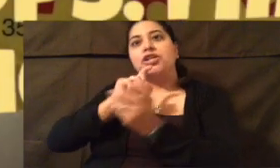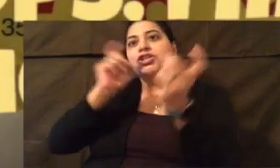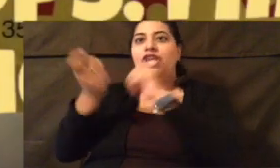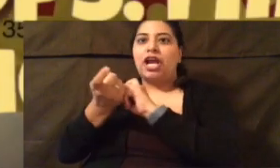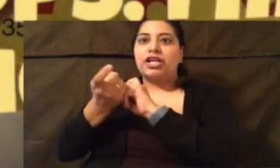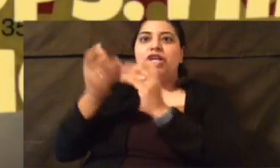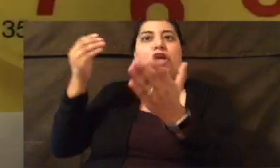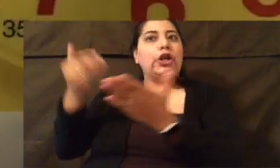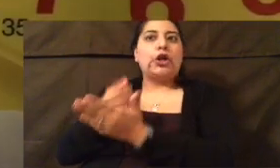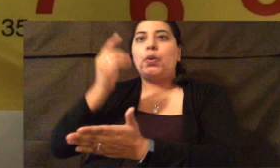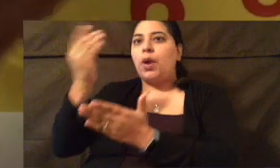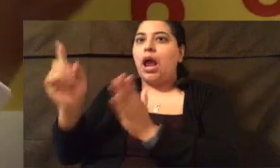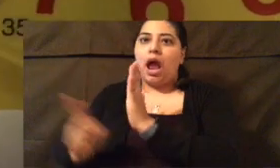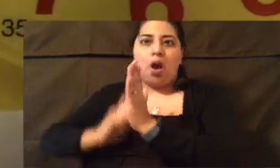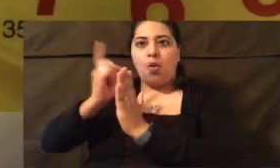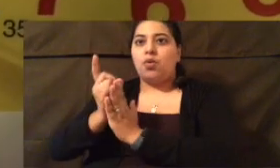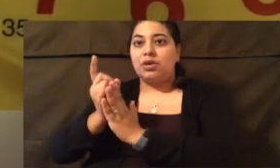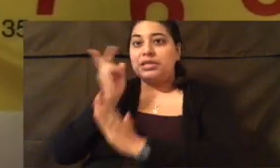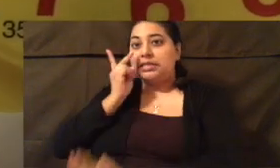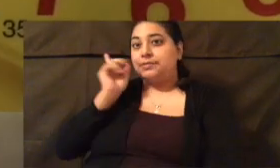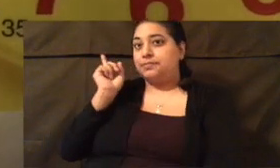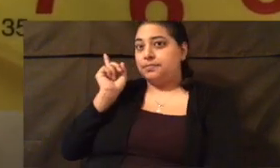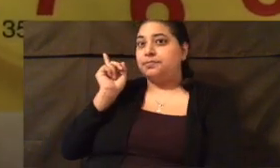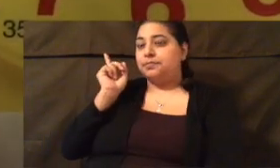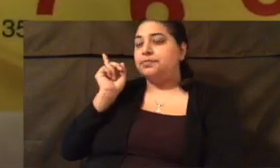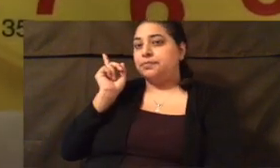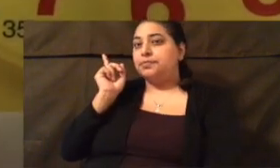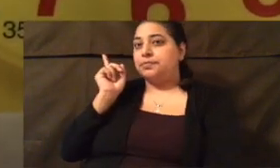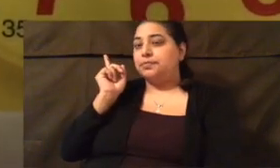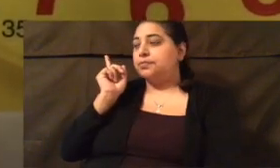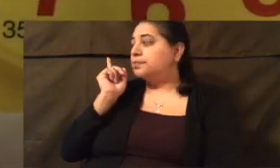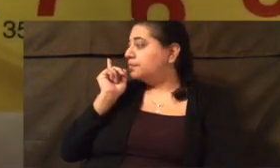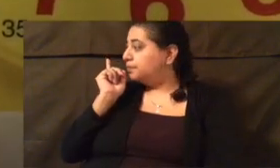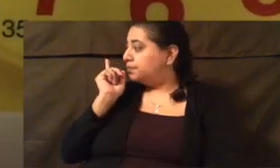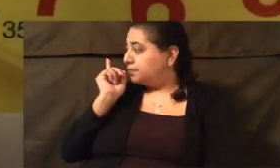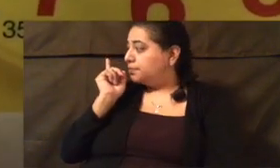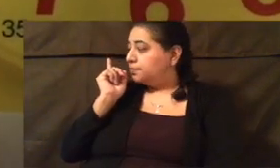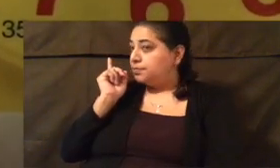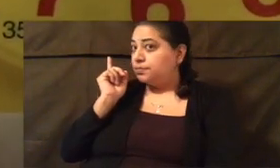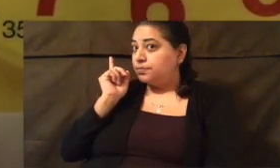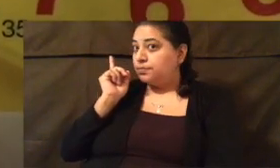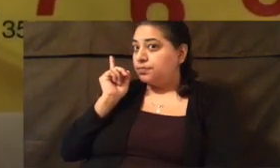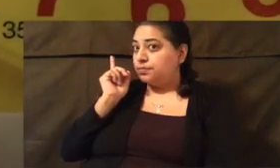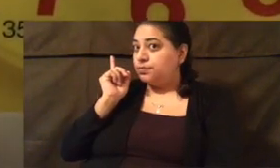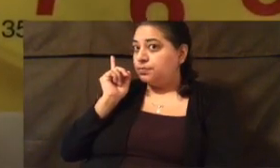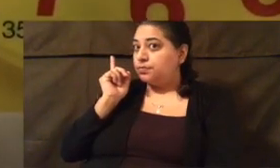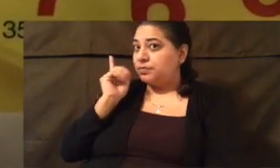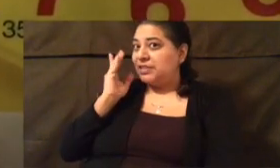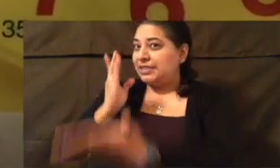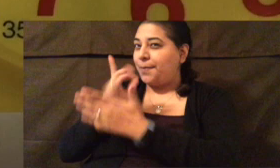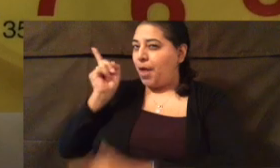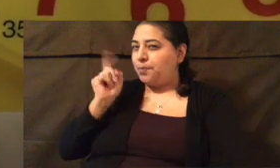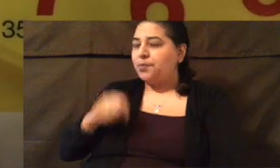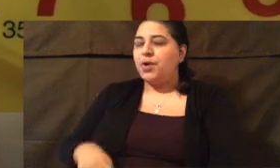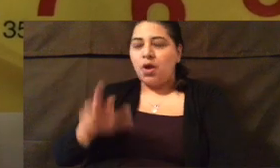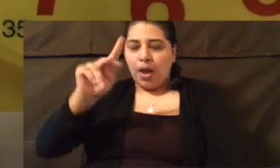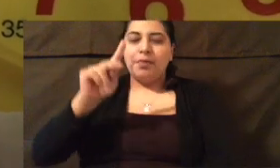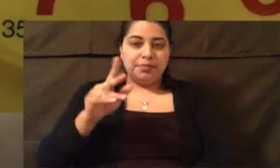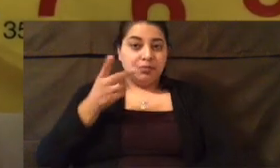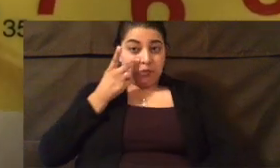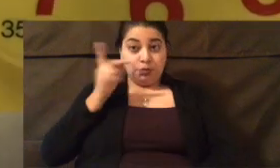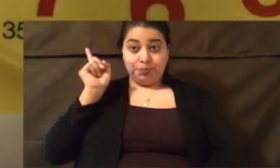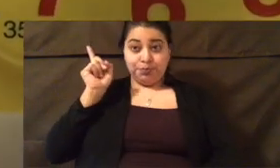hour hand reaches a new hour. Okay? I'm going to spin, spin, spin, and we'll stop right